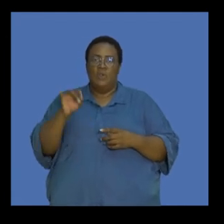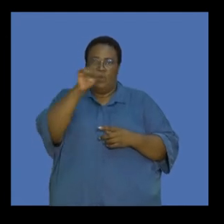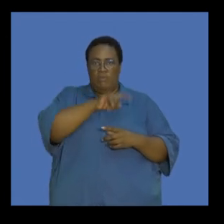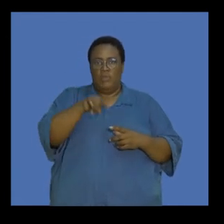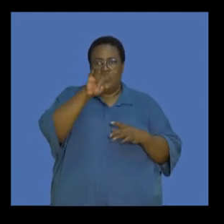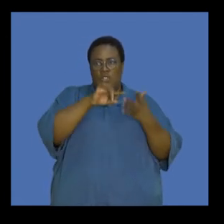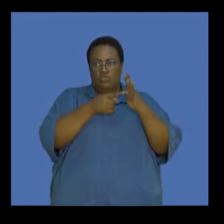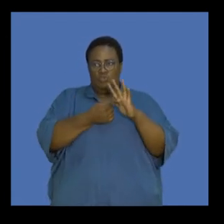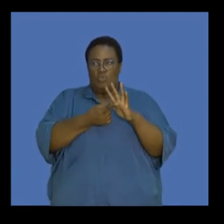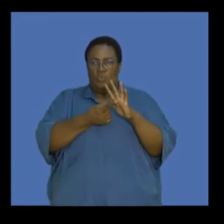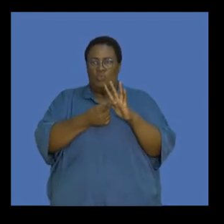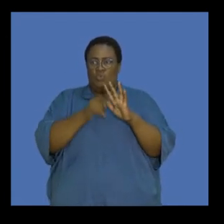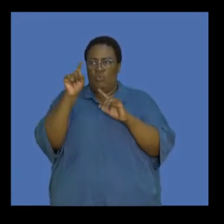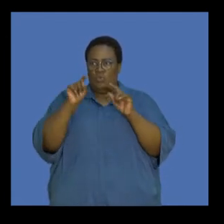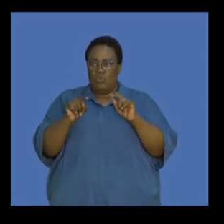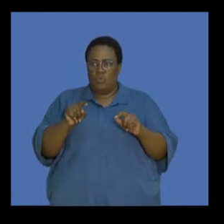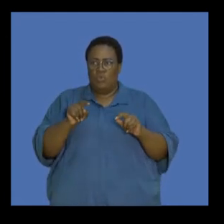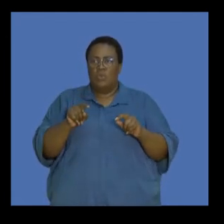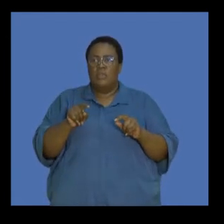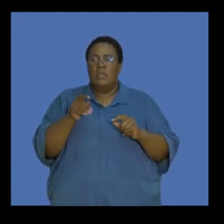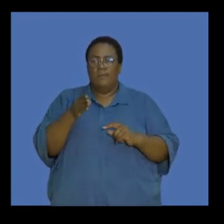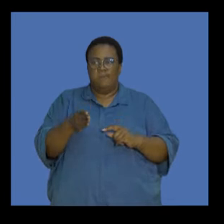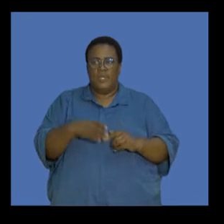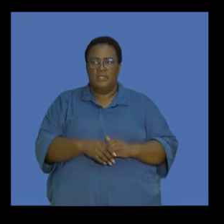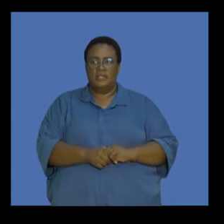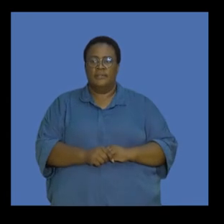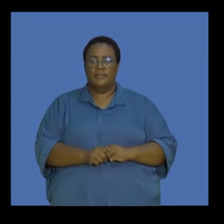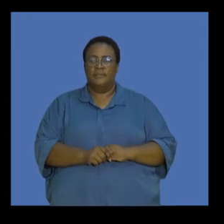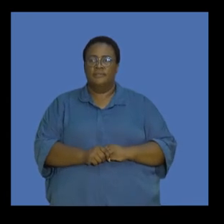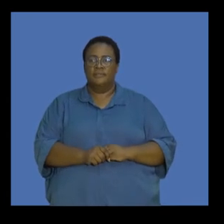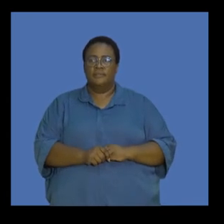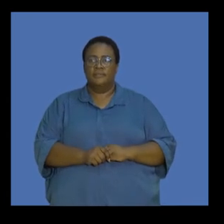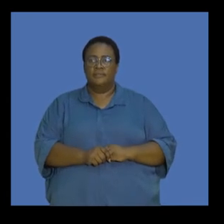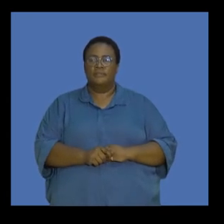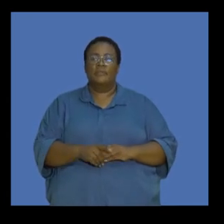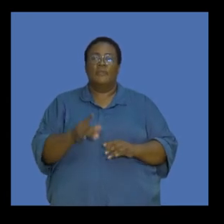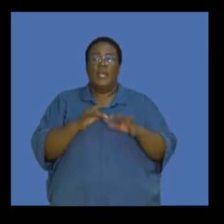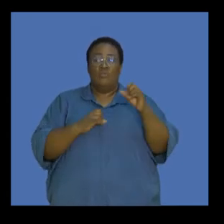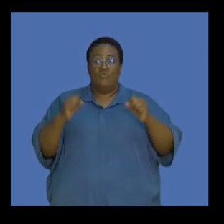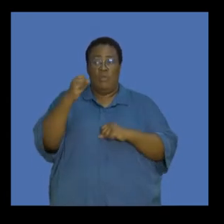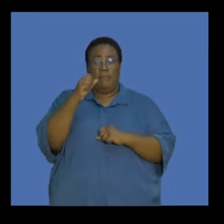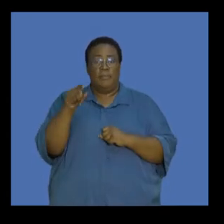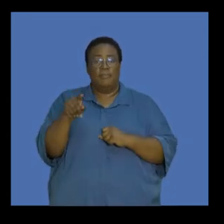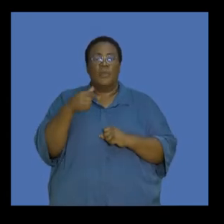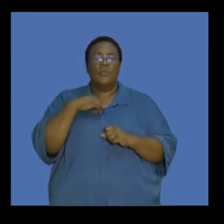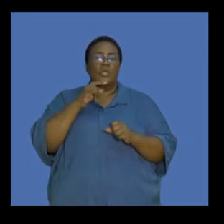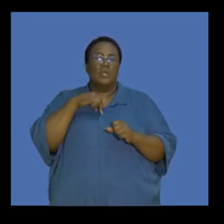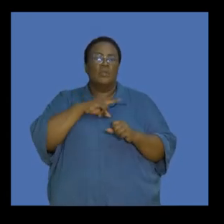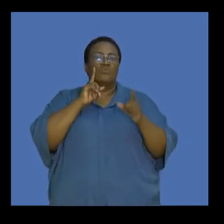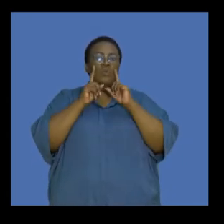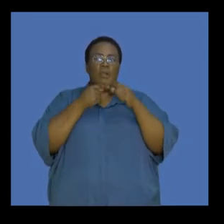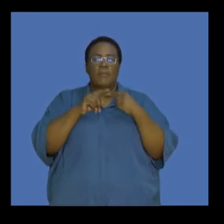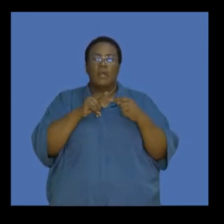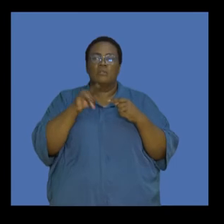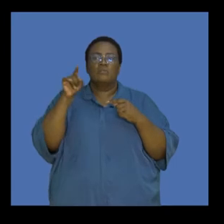these various gases that are present in greenhouse gas emissions. As we wrap up this session,